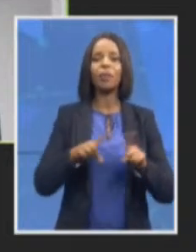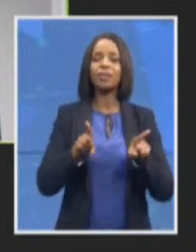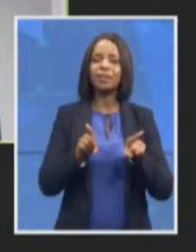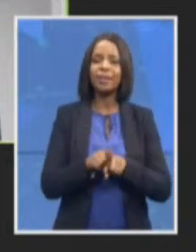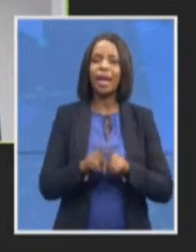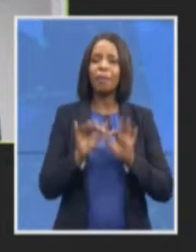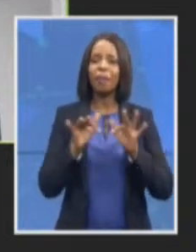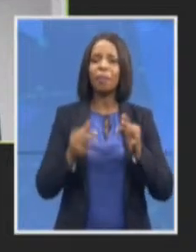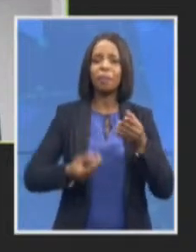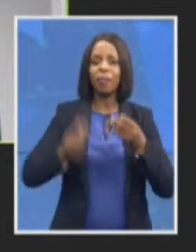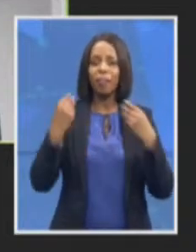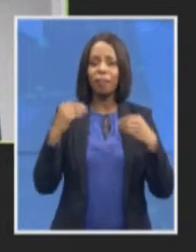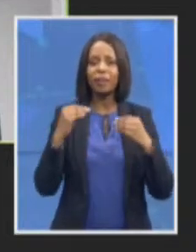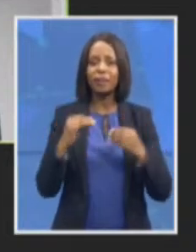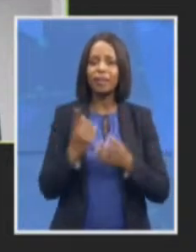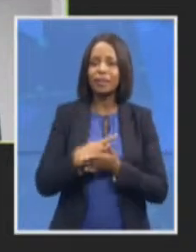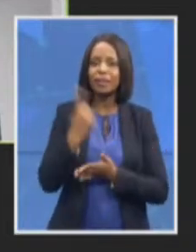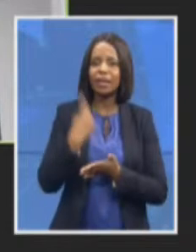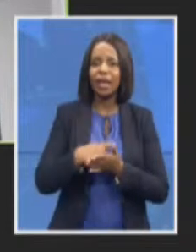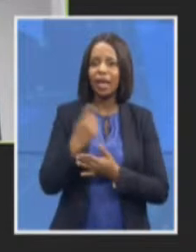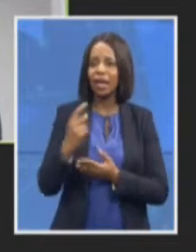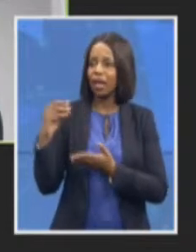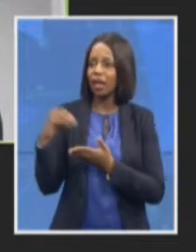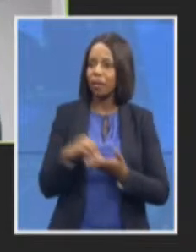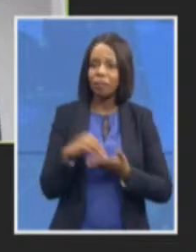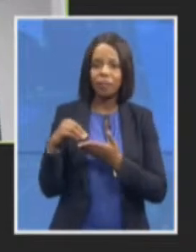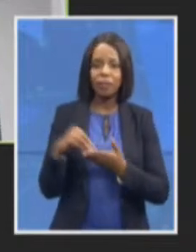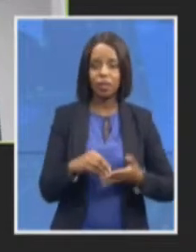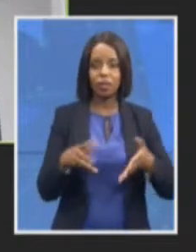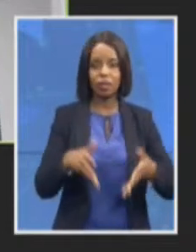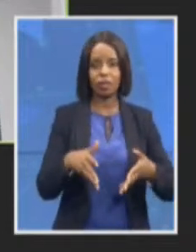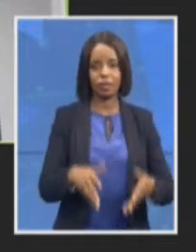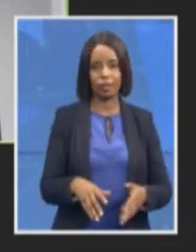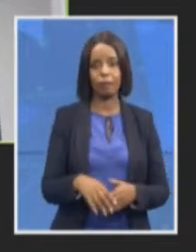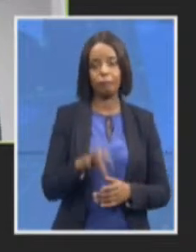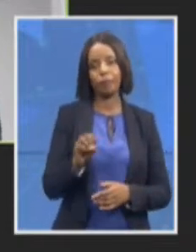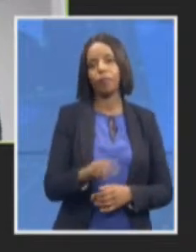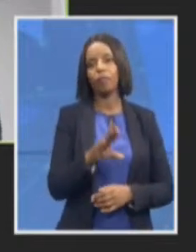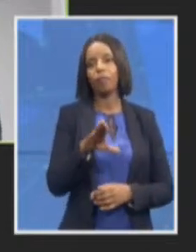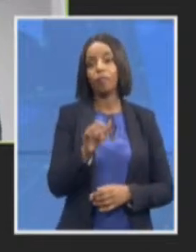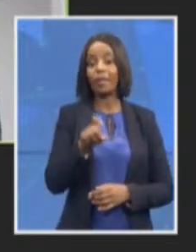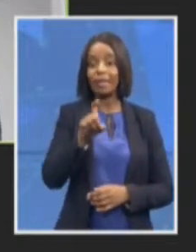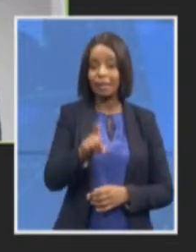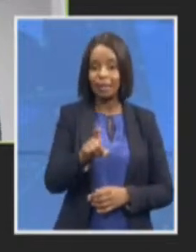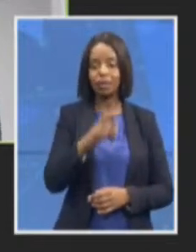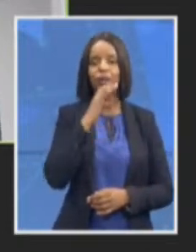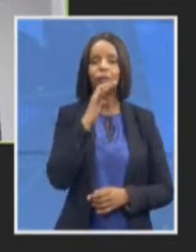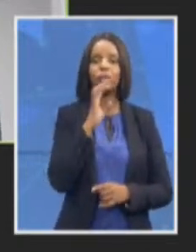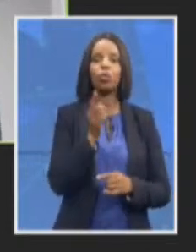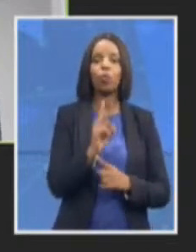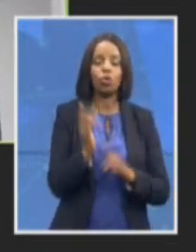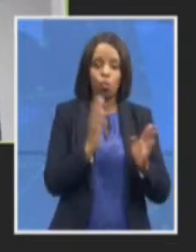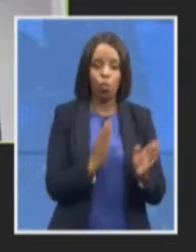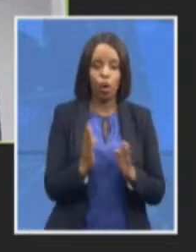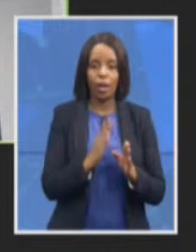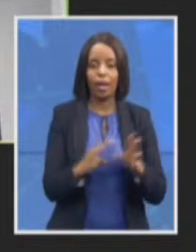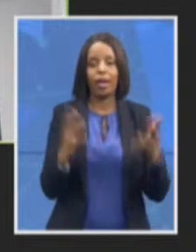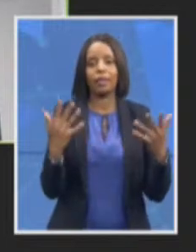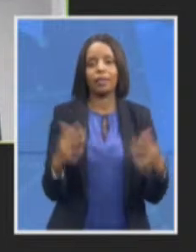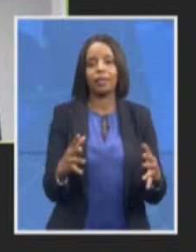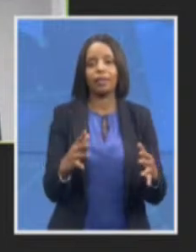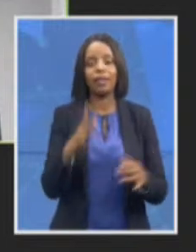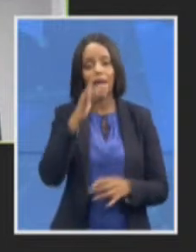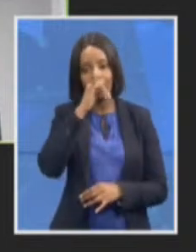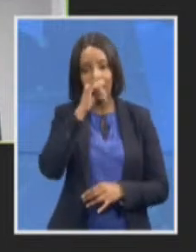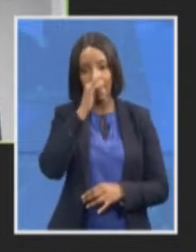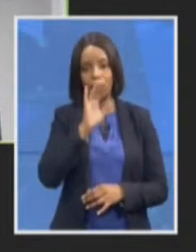with regard to the various organized crime types on the issue of TRC